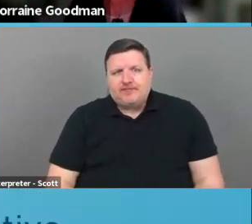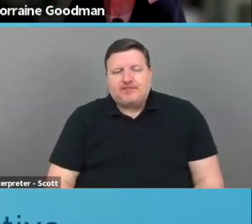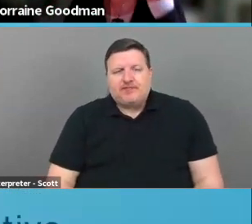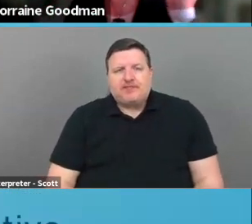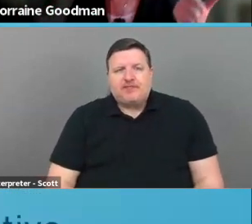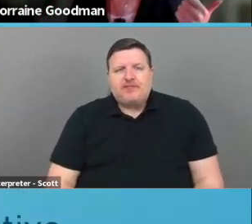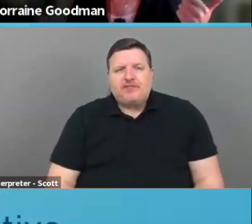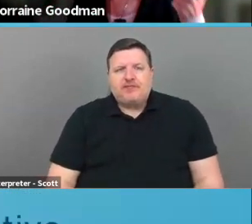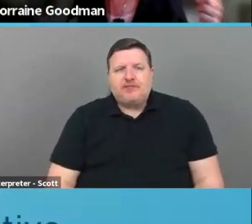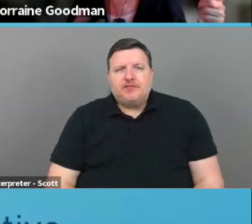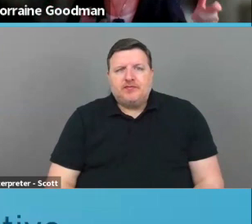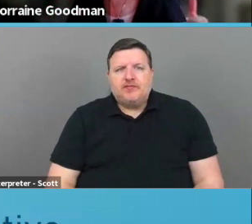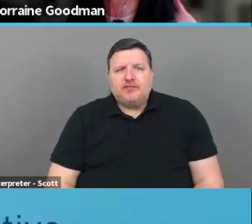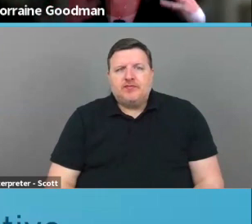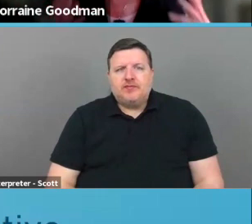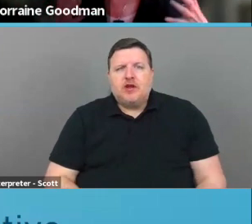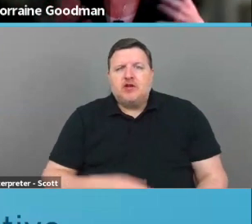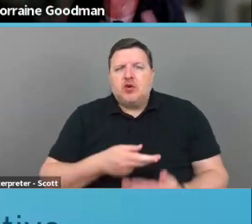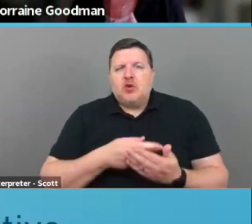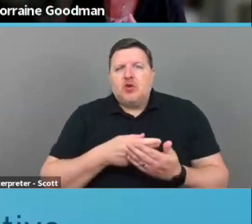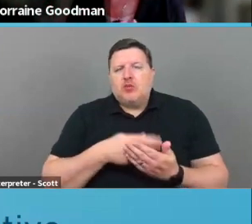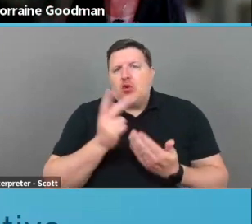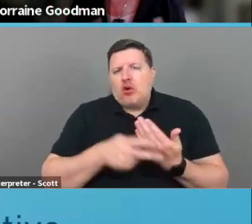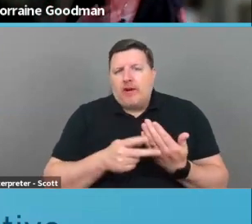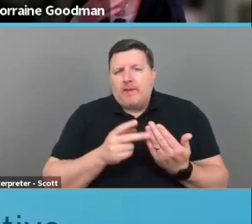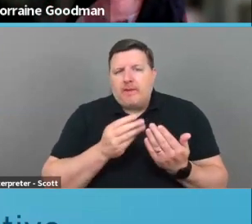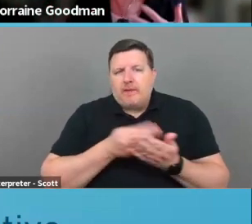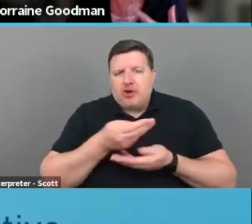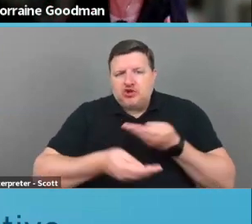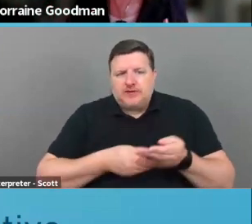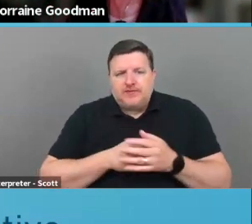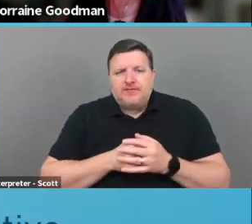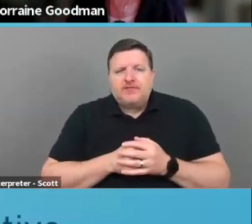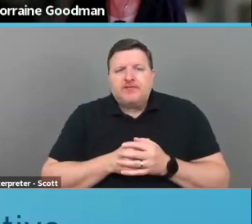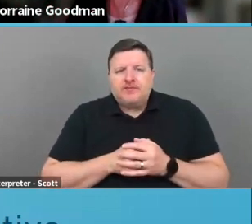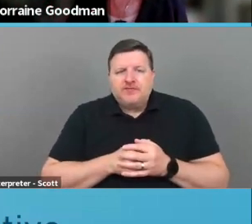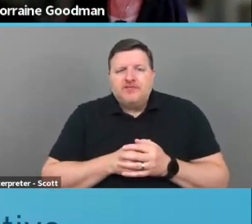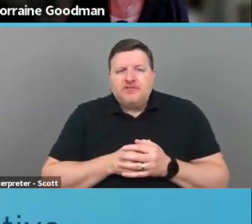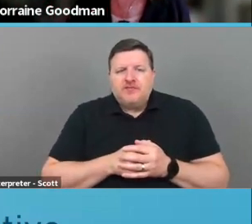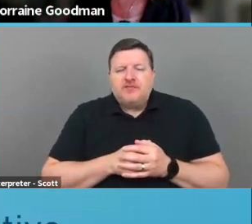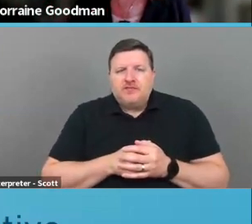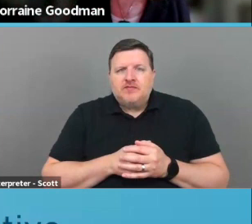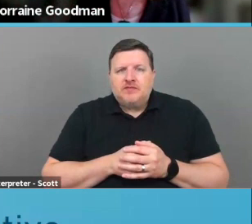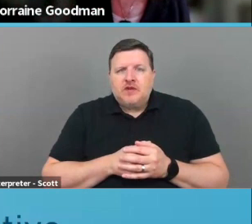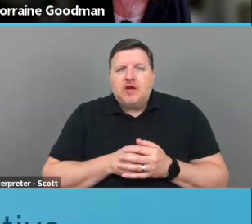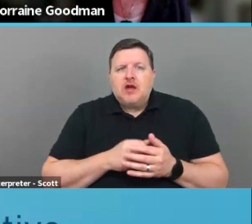Um, program project budget or program budget. Again, zero out your income and expenses. Sometimes